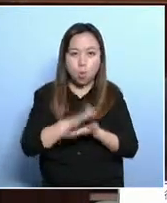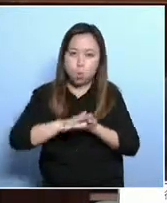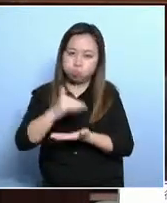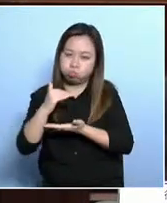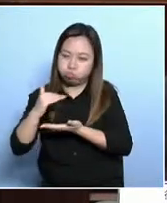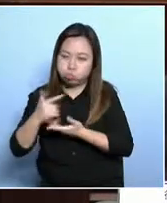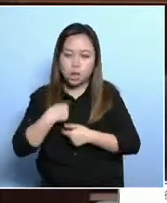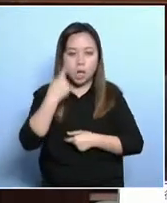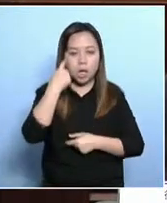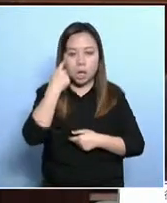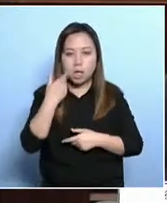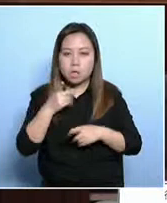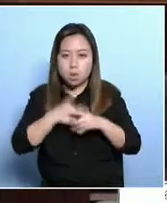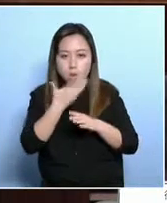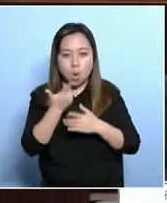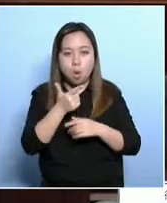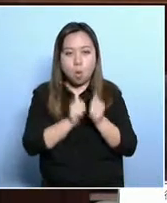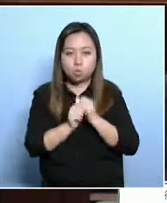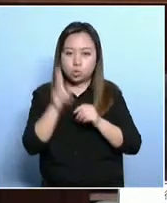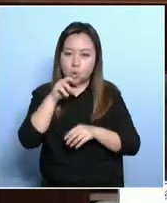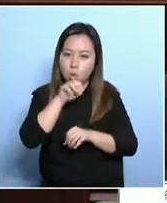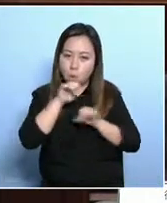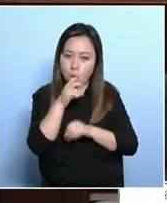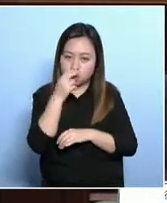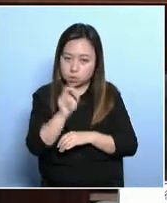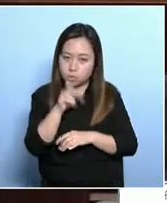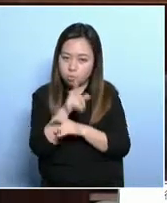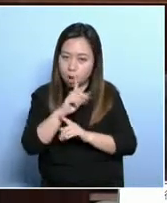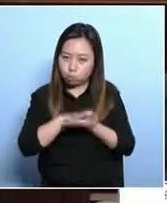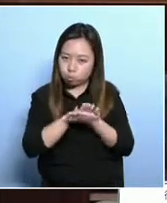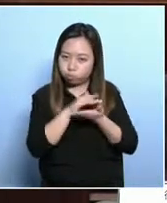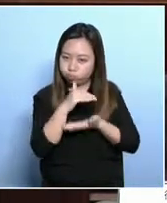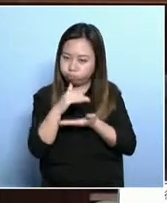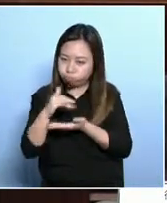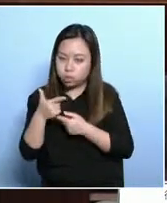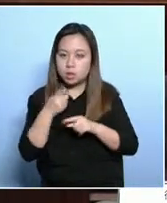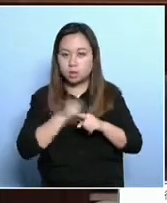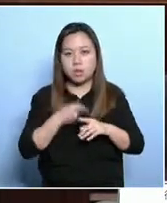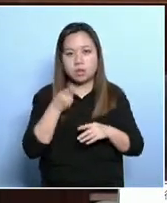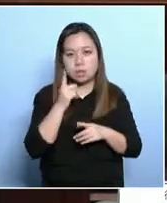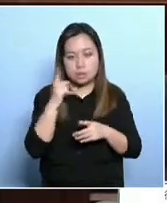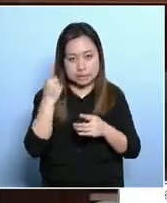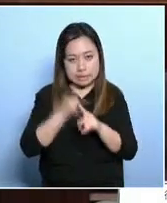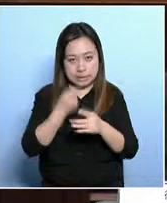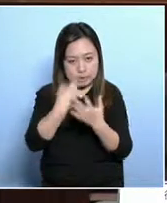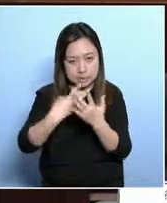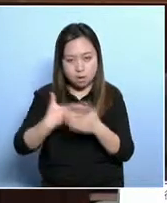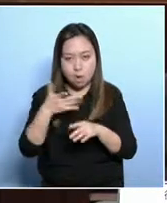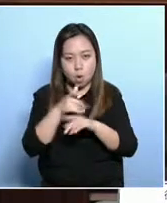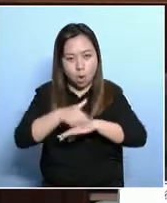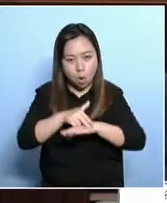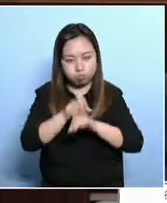of this public hearing is that we hear many real-life stories. And